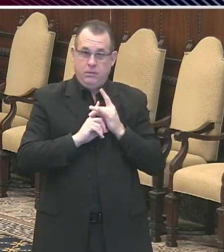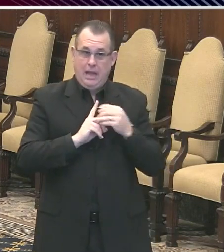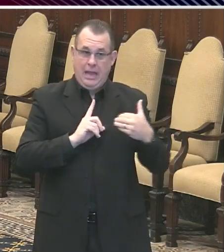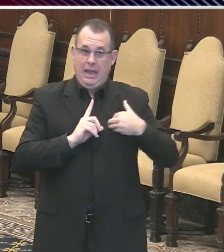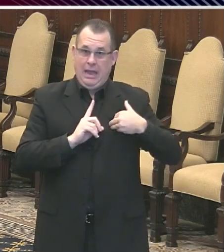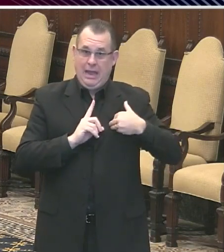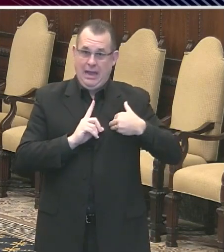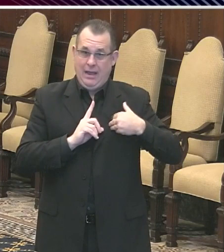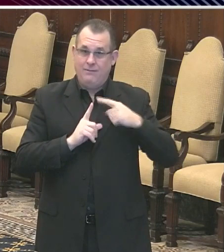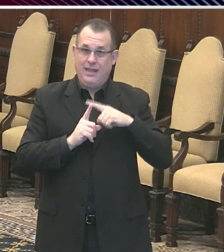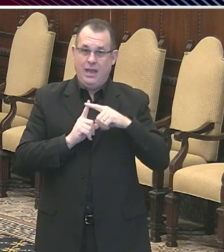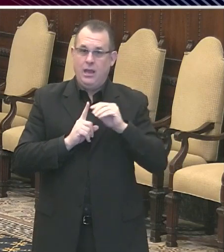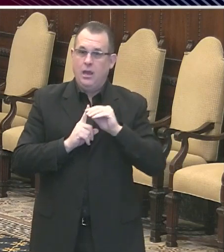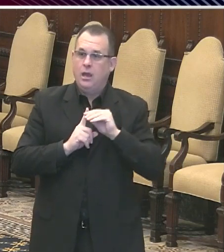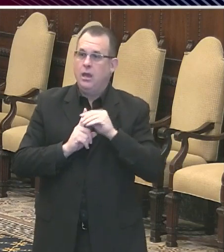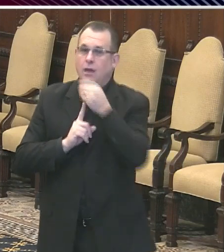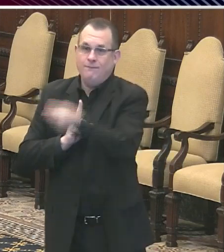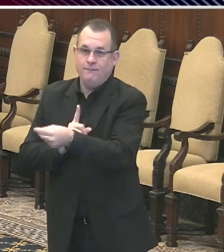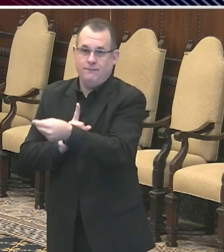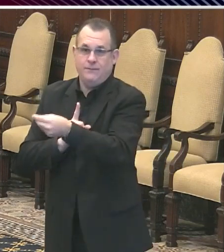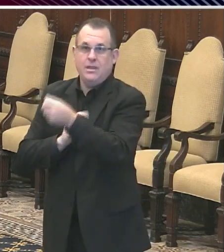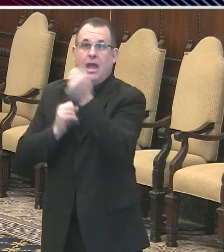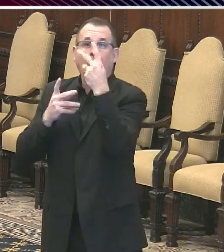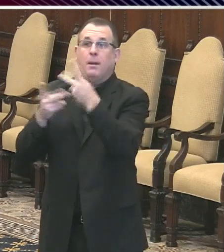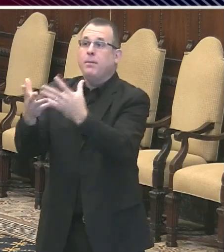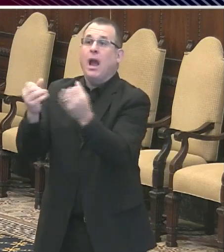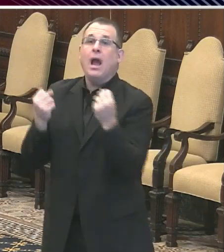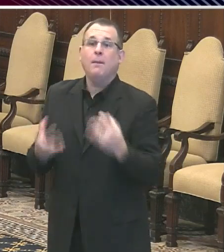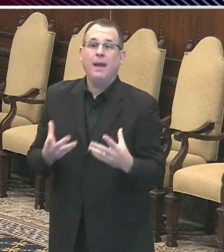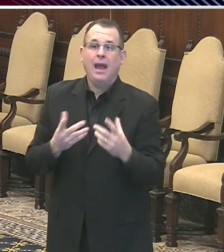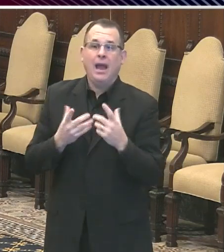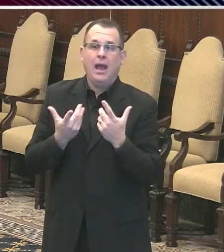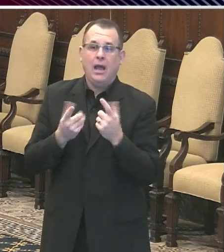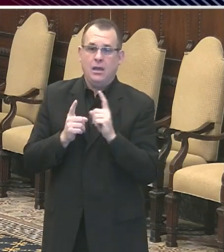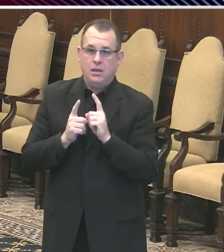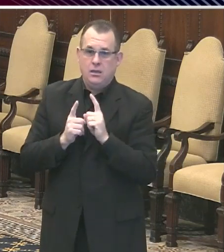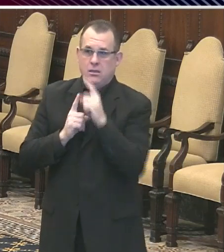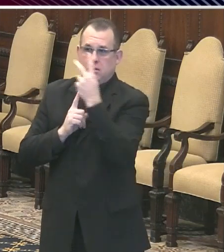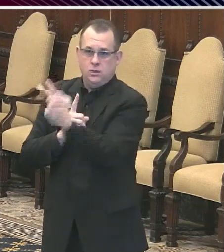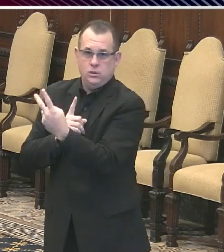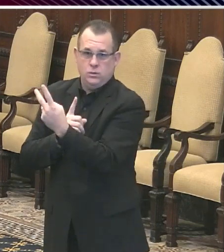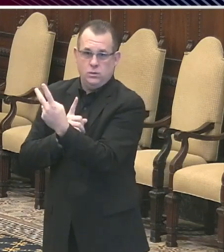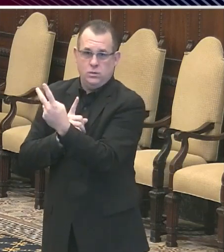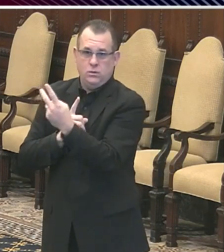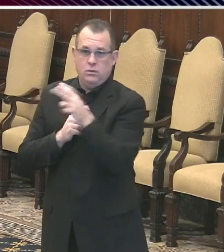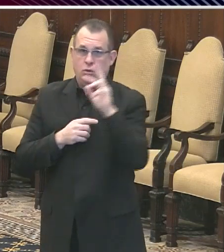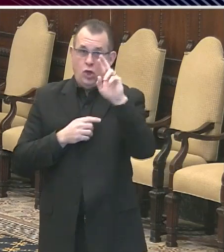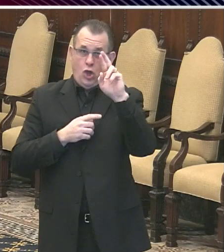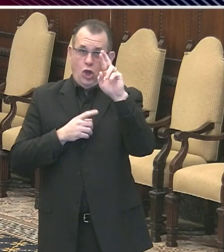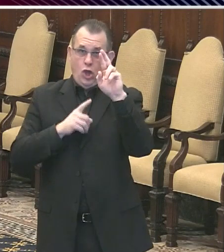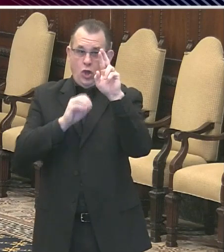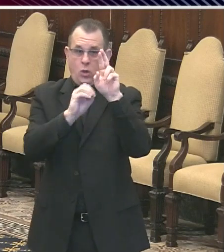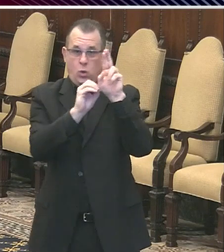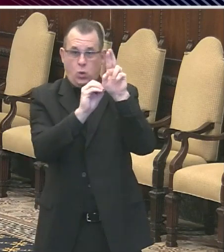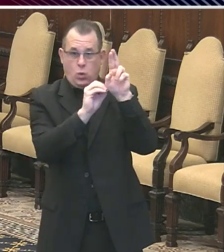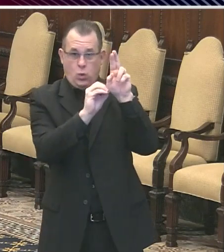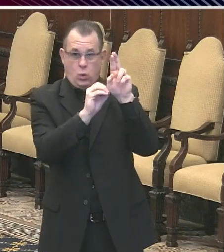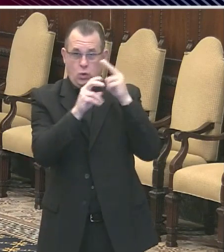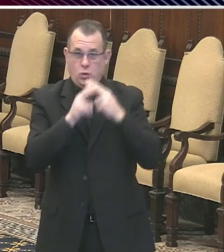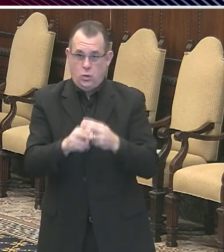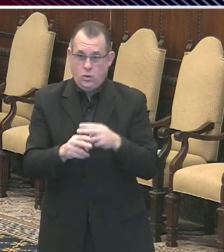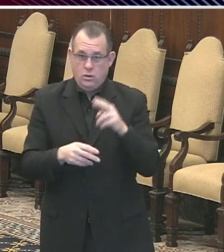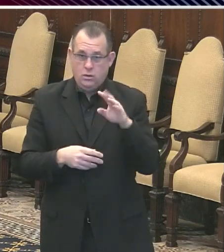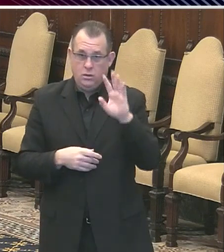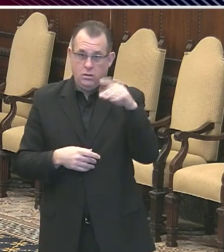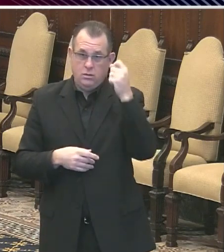zero next to it and pronounced as R-naught. That's the reproductive rate. If each person with the virus passes this on to, on average, two other